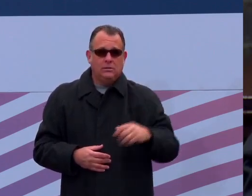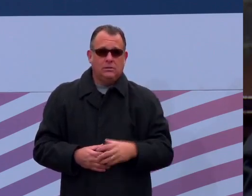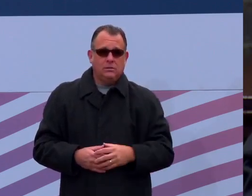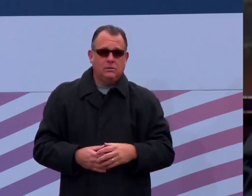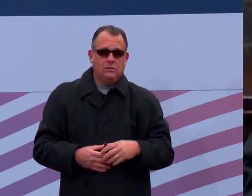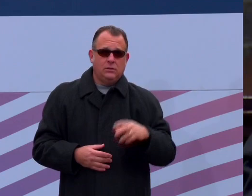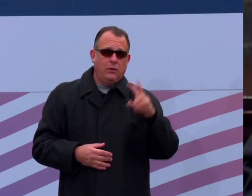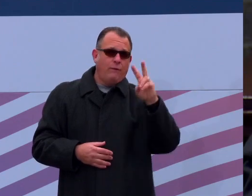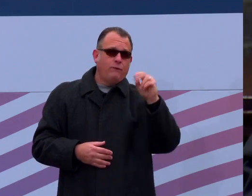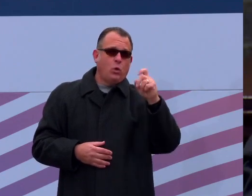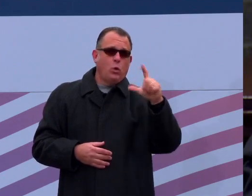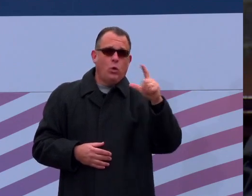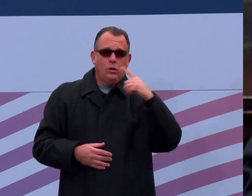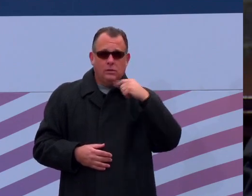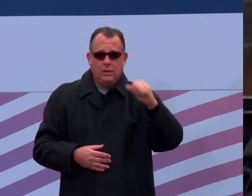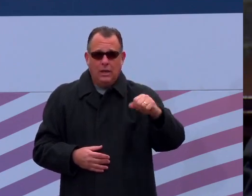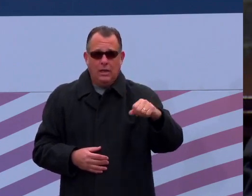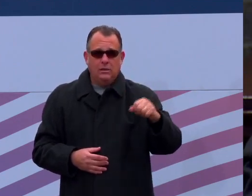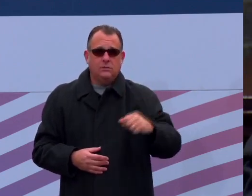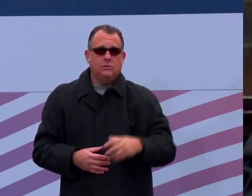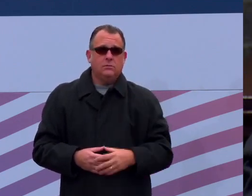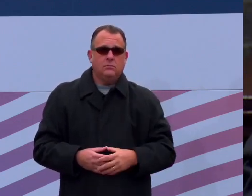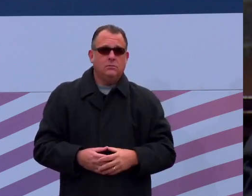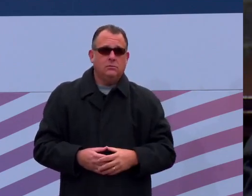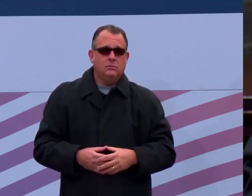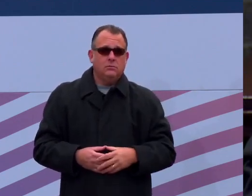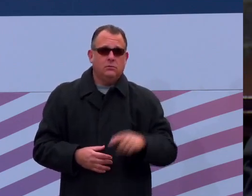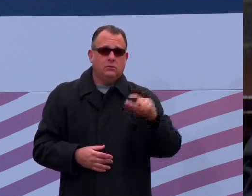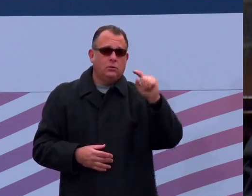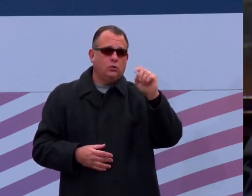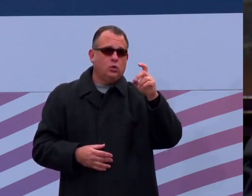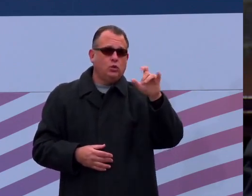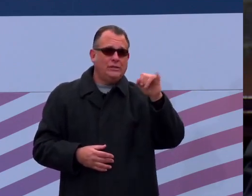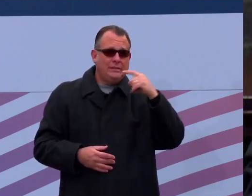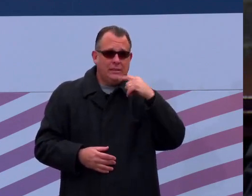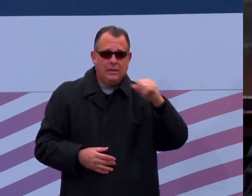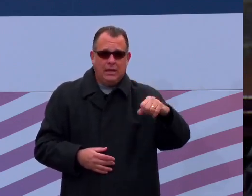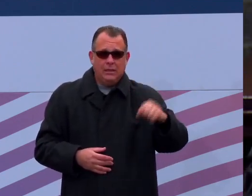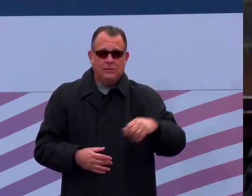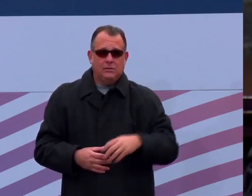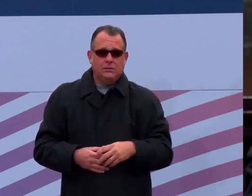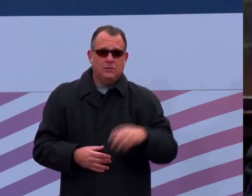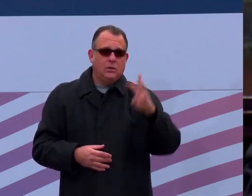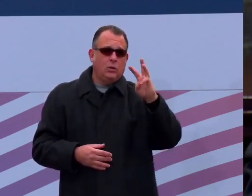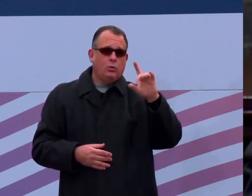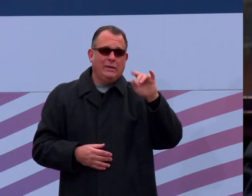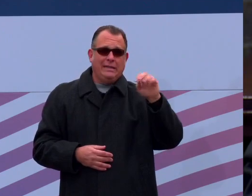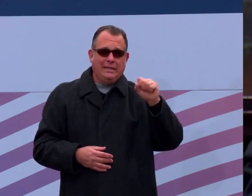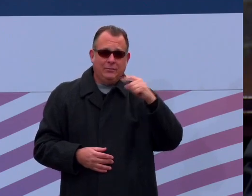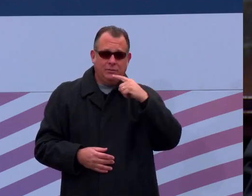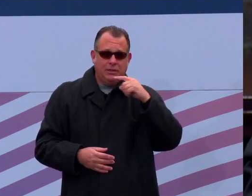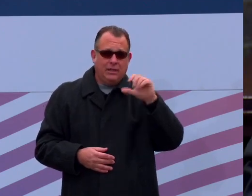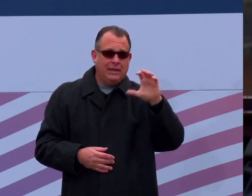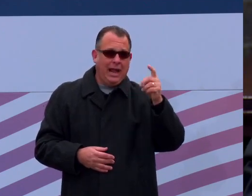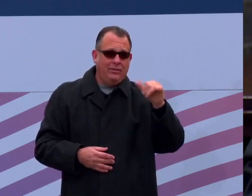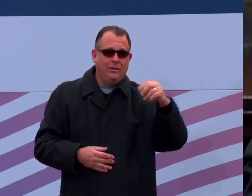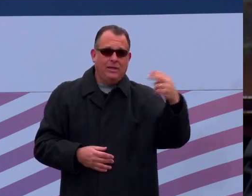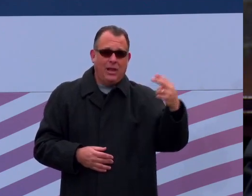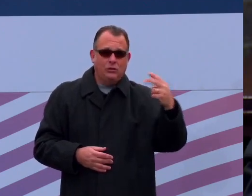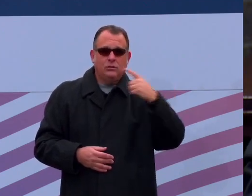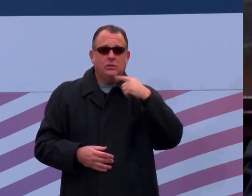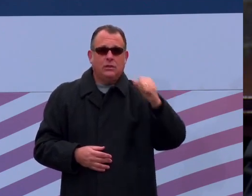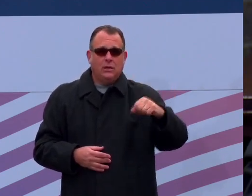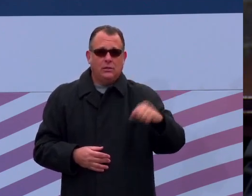Ford Judy. Aye. Aye. Williams-Anthony H. Aye. Aye. Williams